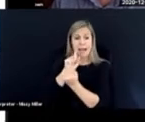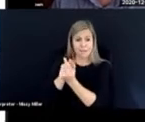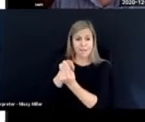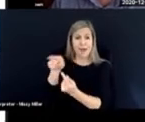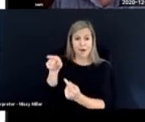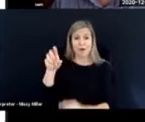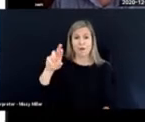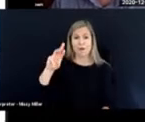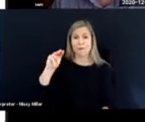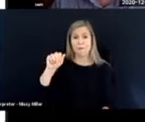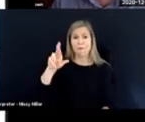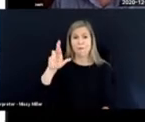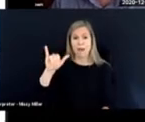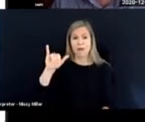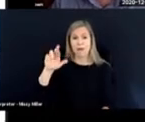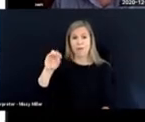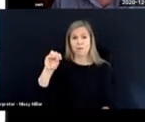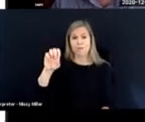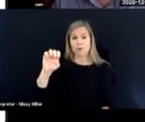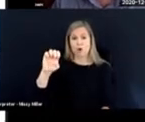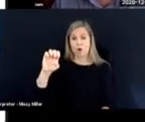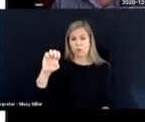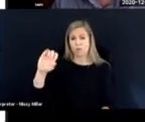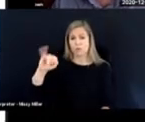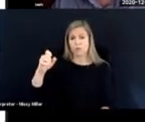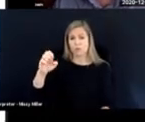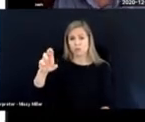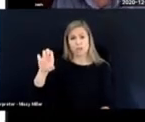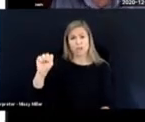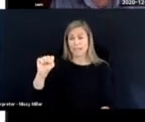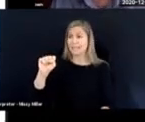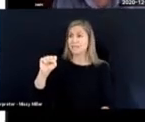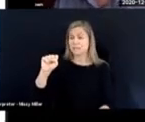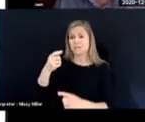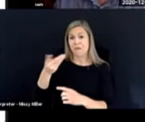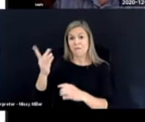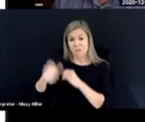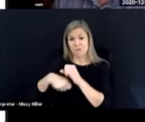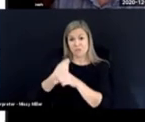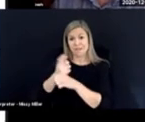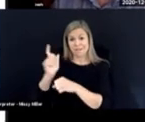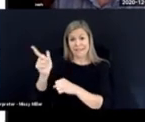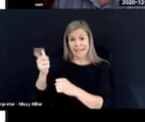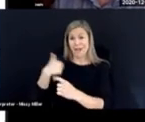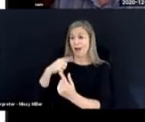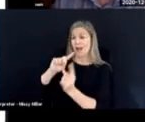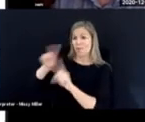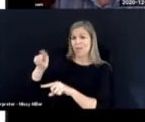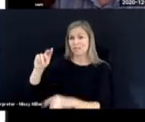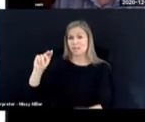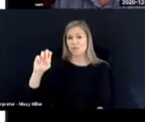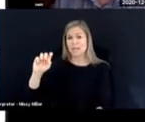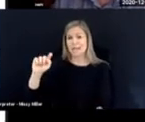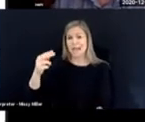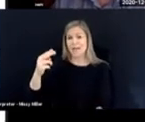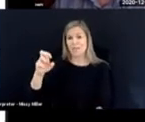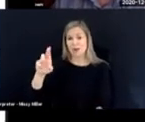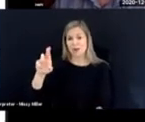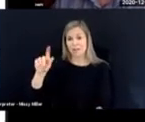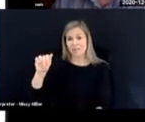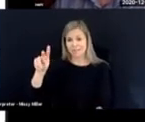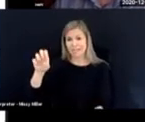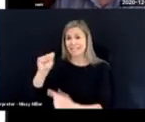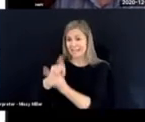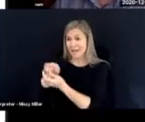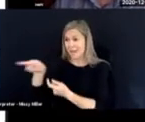And I met Mary Rose Juergens many years later when I went to the Netherlands. And I was so thrilled